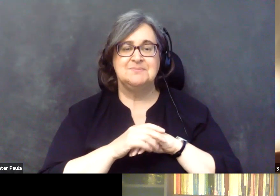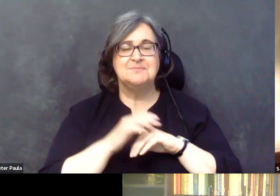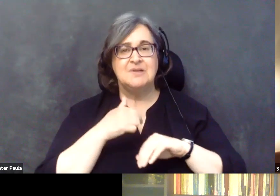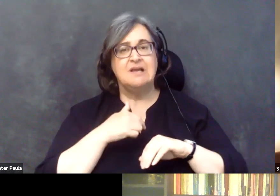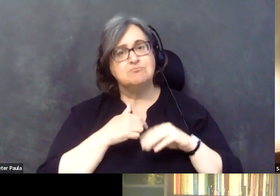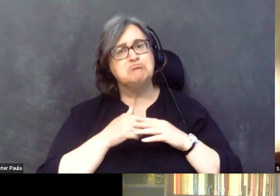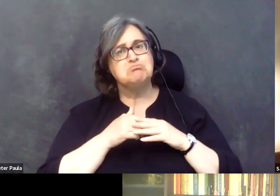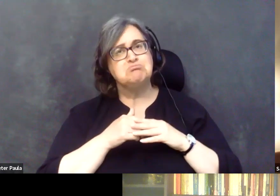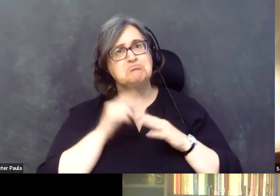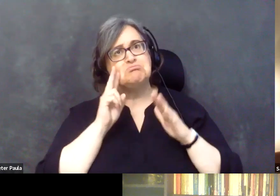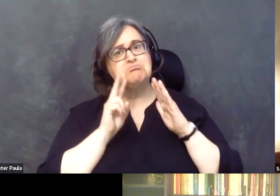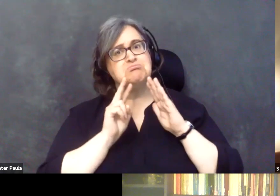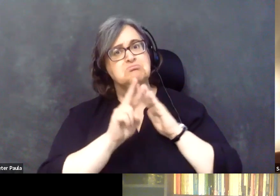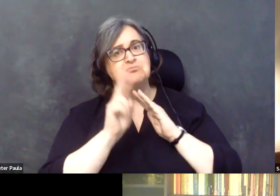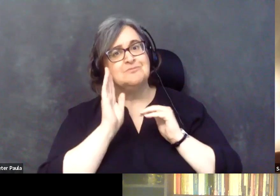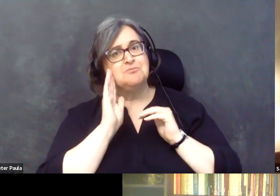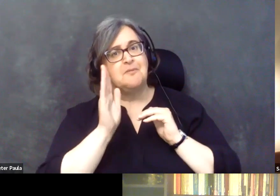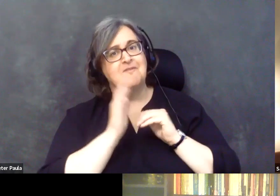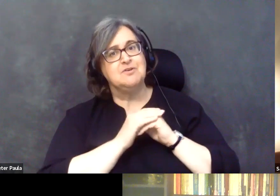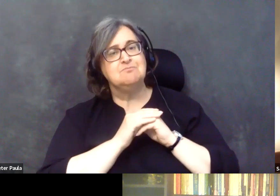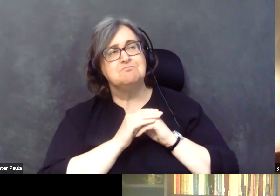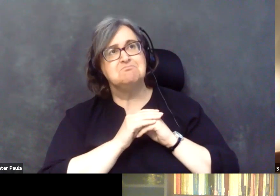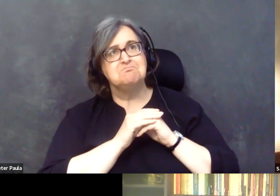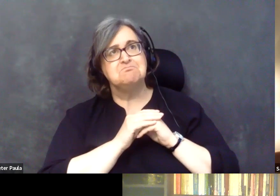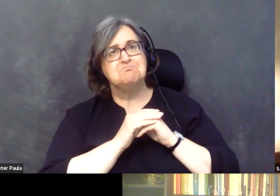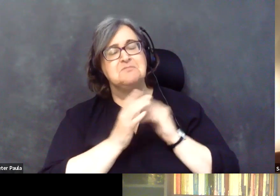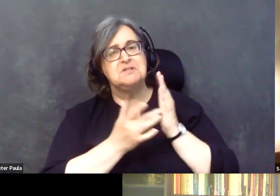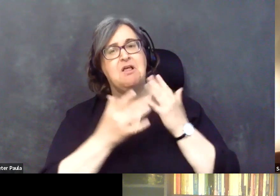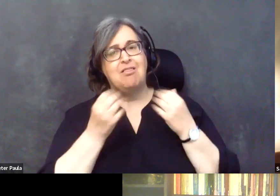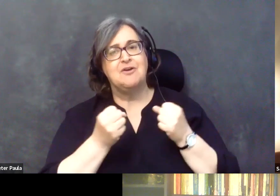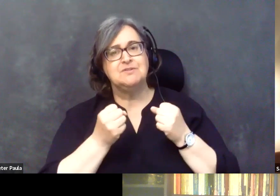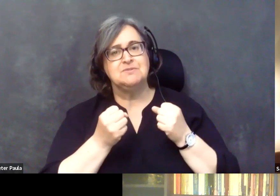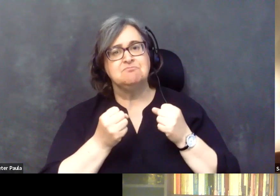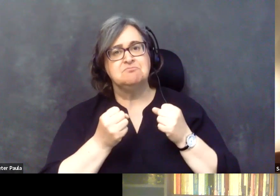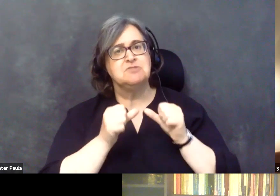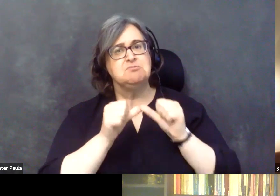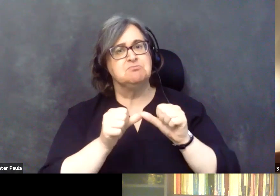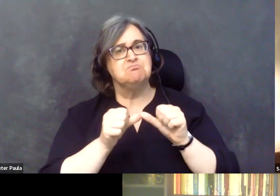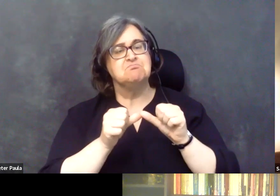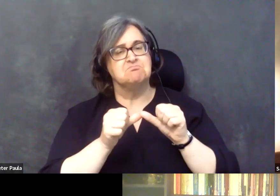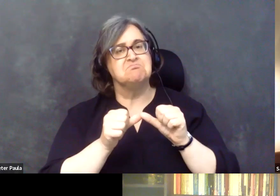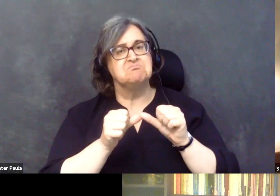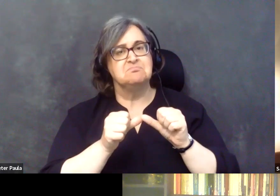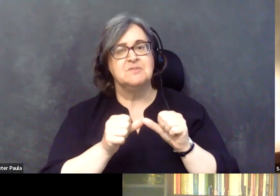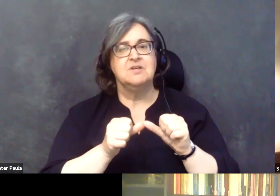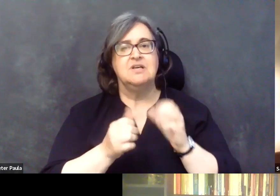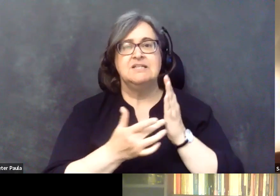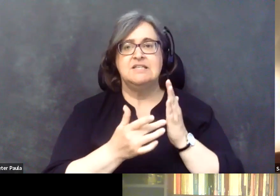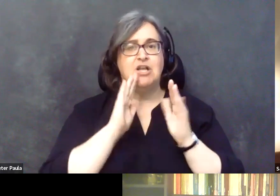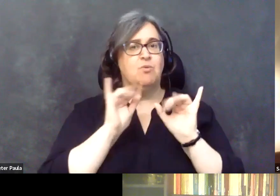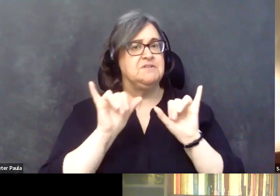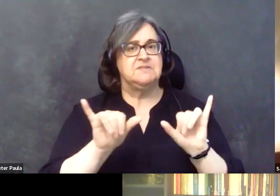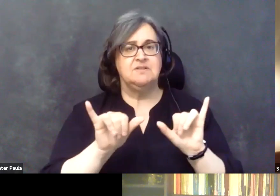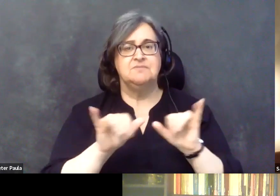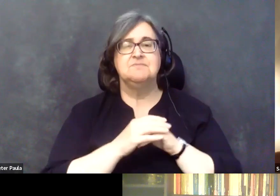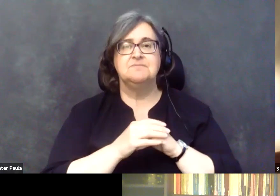uh, you know, telehealth pretty secure. Uh, technology is there to stay. It's